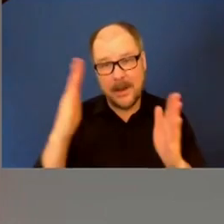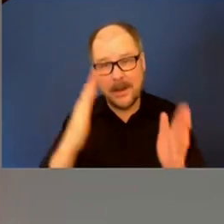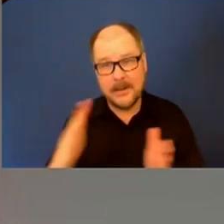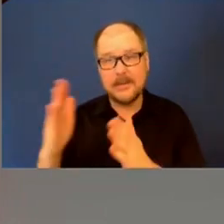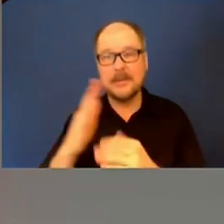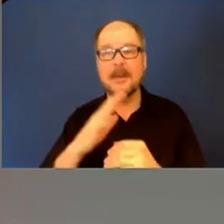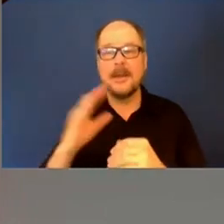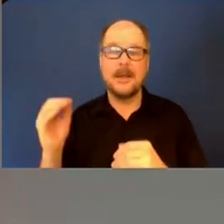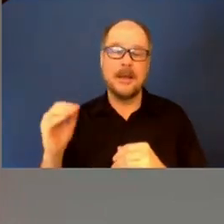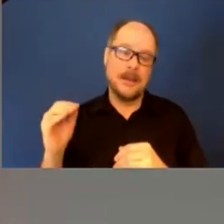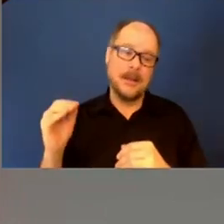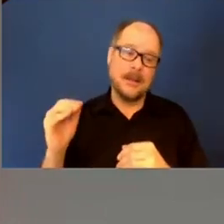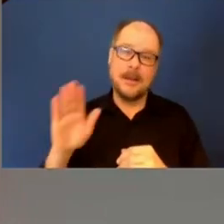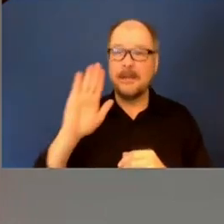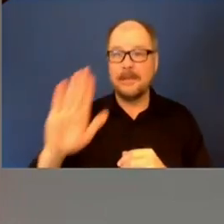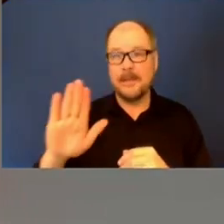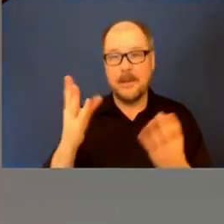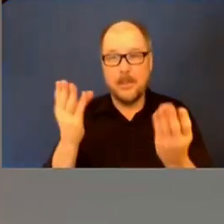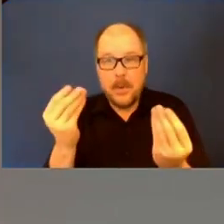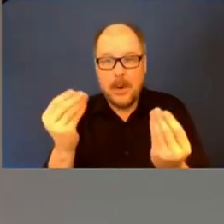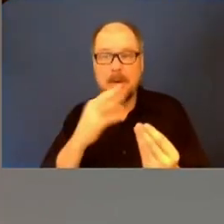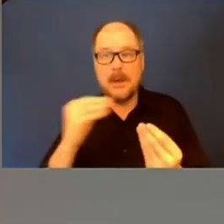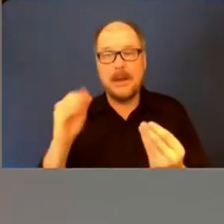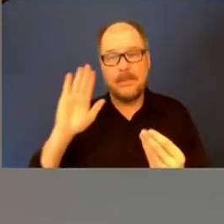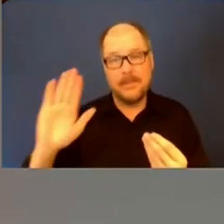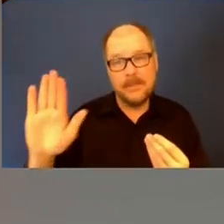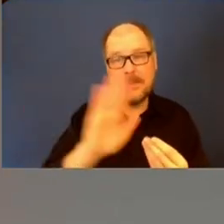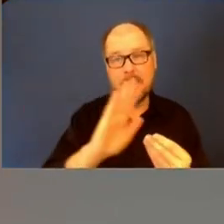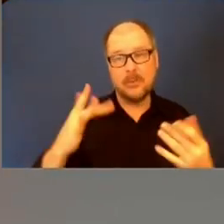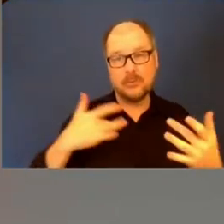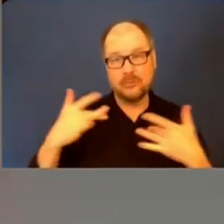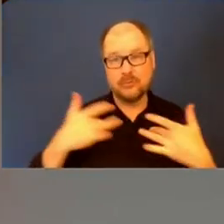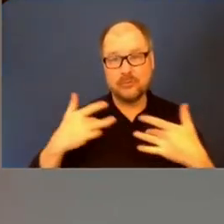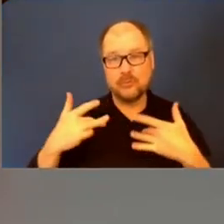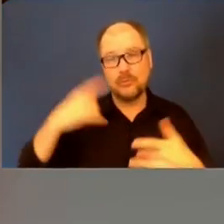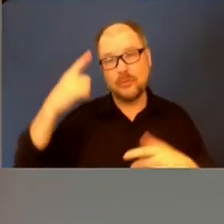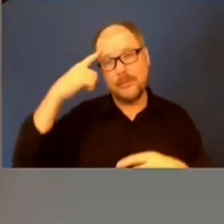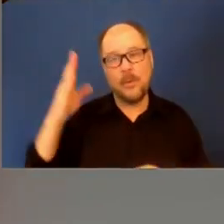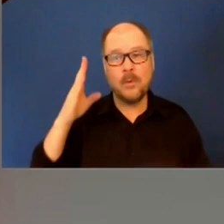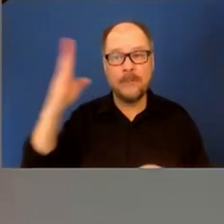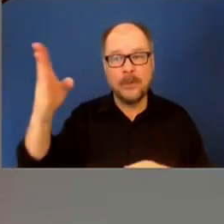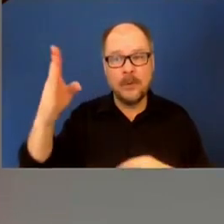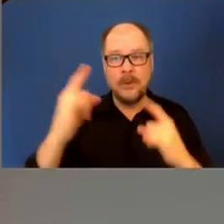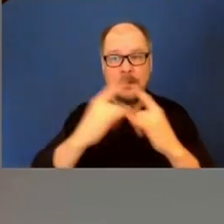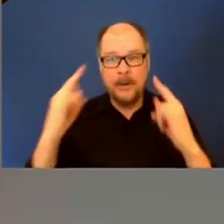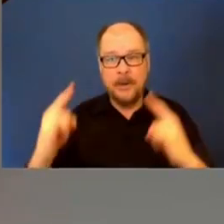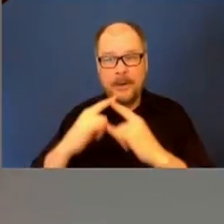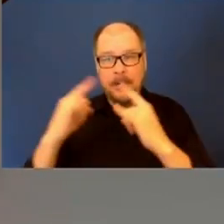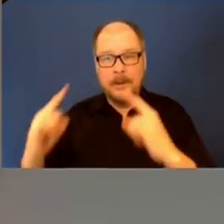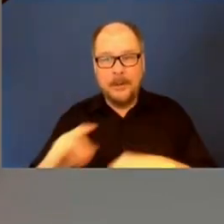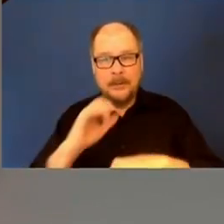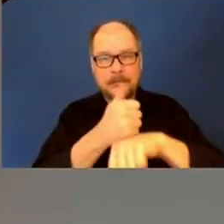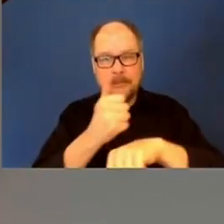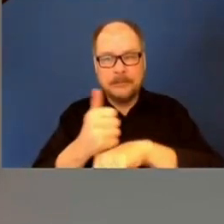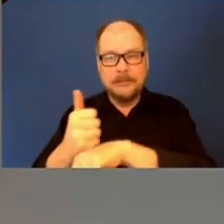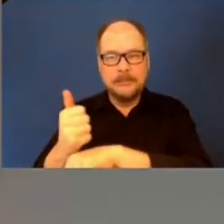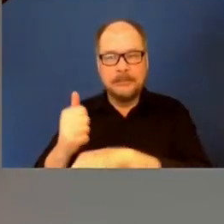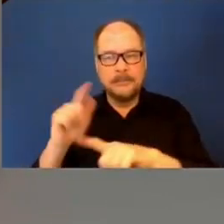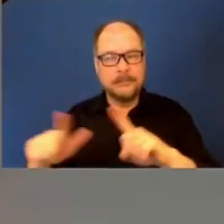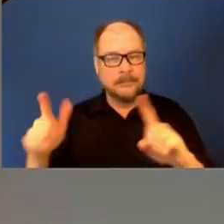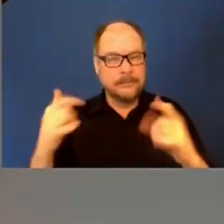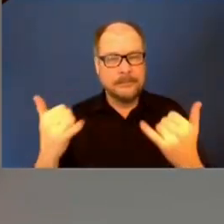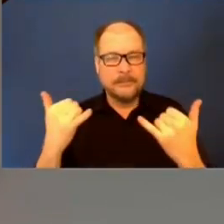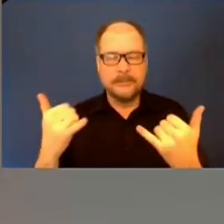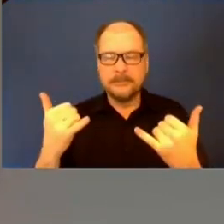of their property and concerns about future encampments. But at this point, there's, you know,